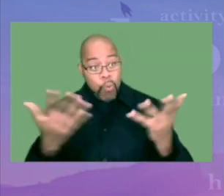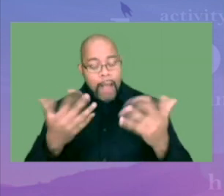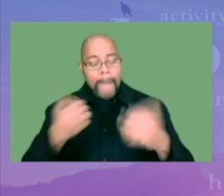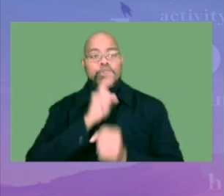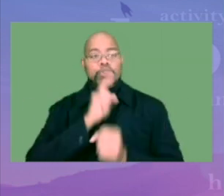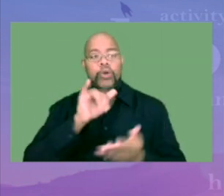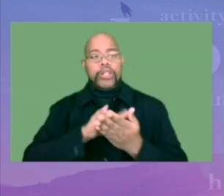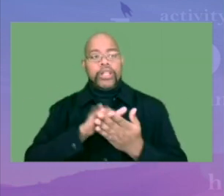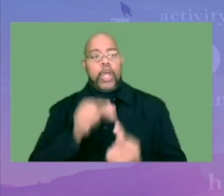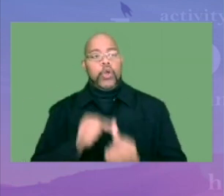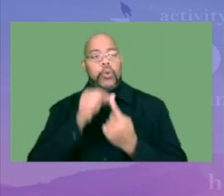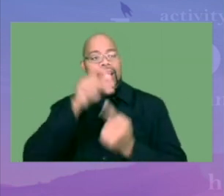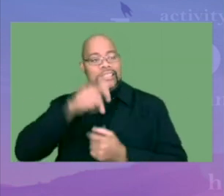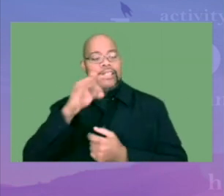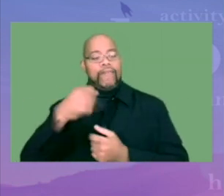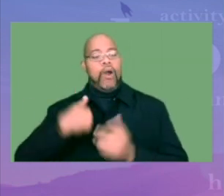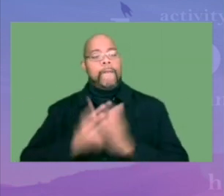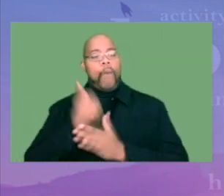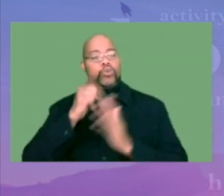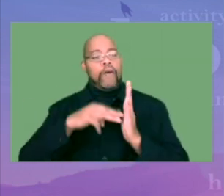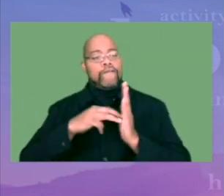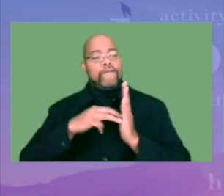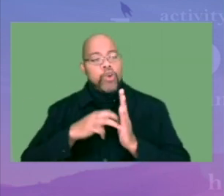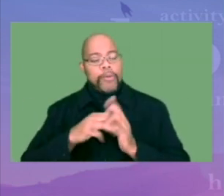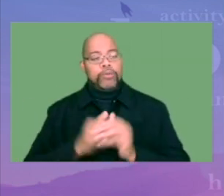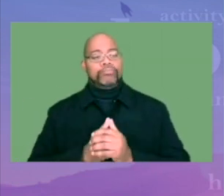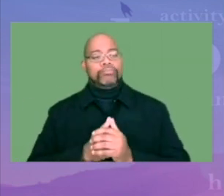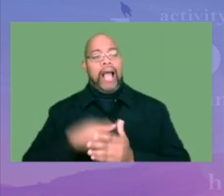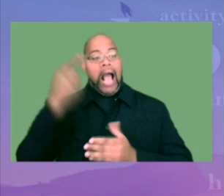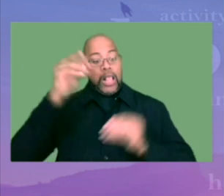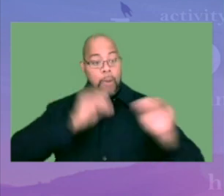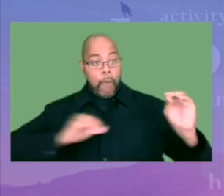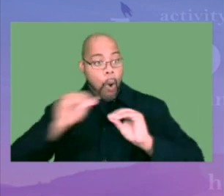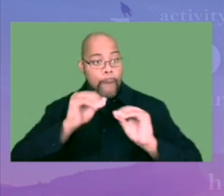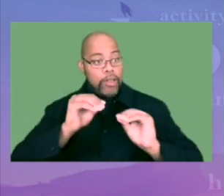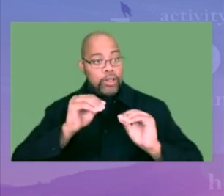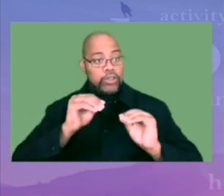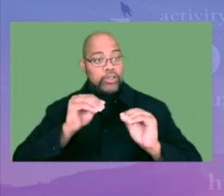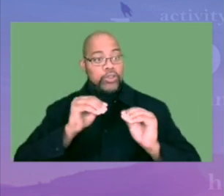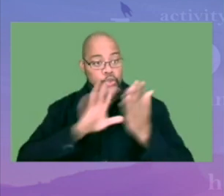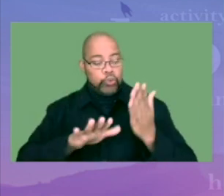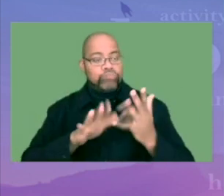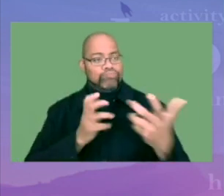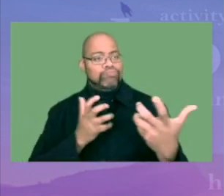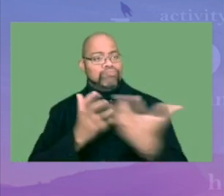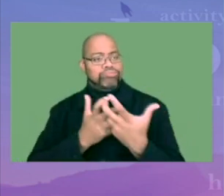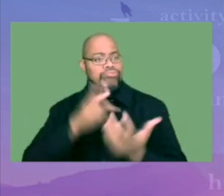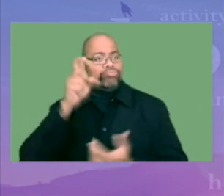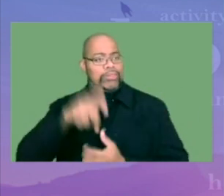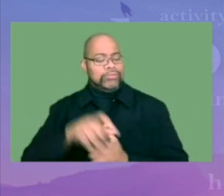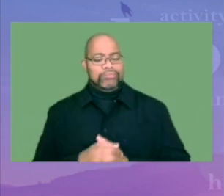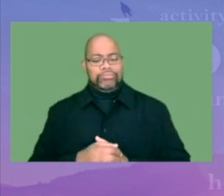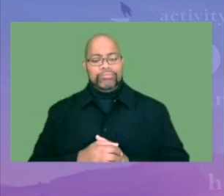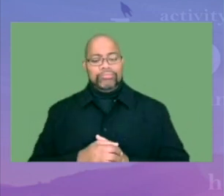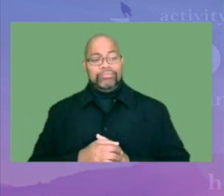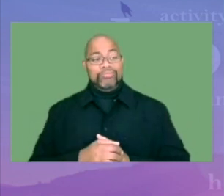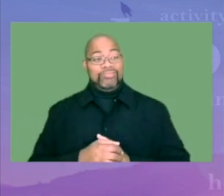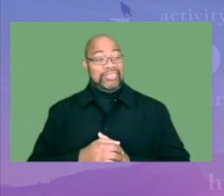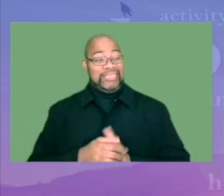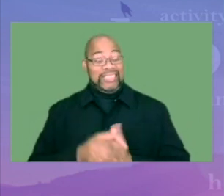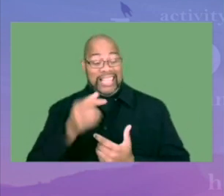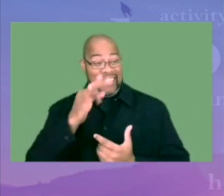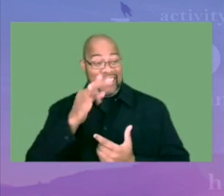to recovery means ensuring the unique needs of our most vulnerable and highly mobile students are being met.